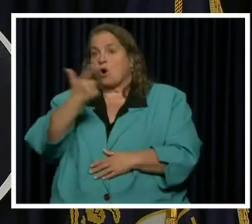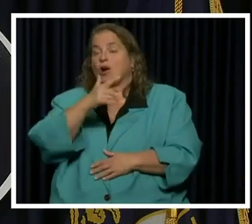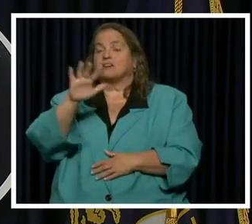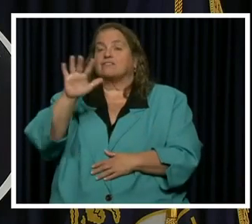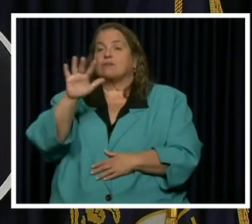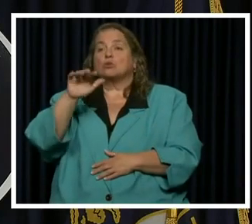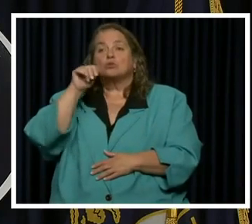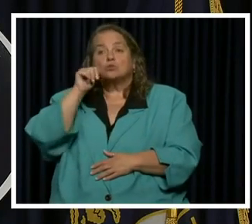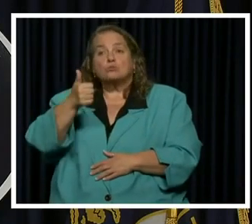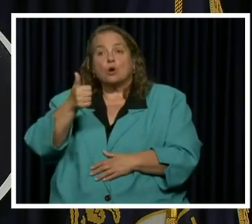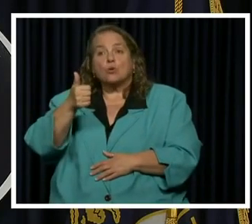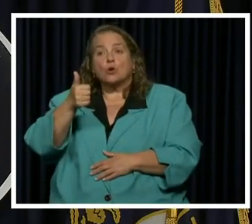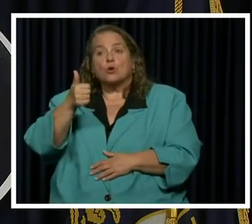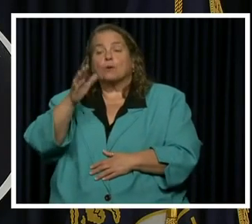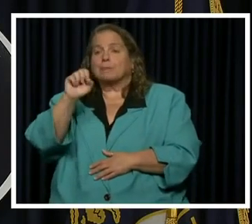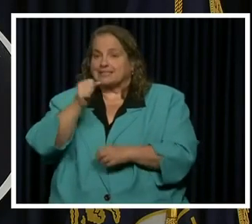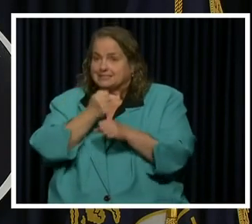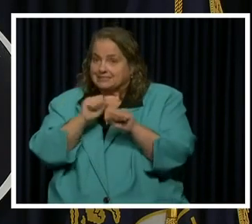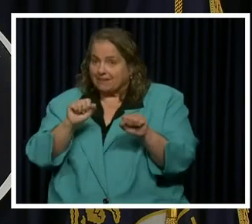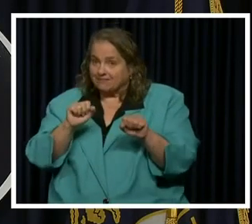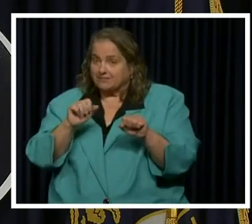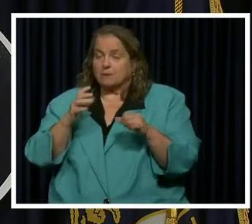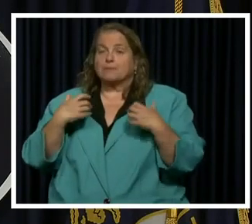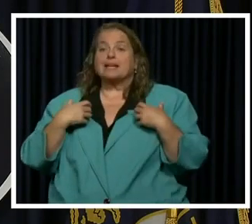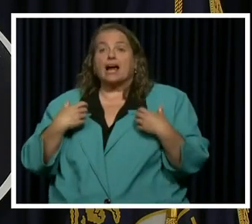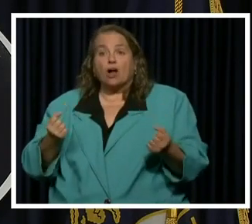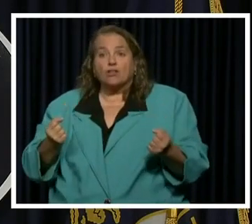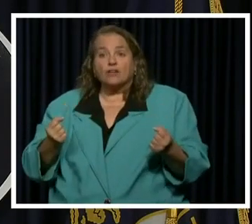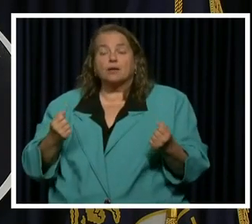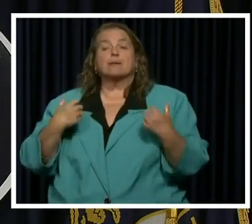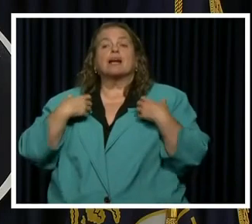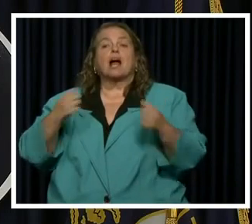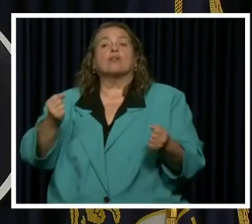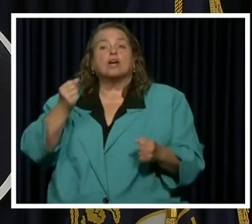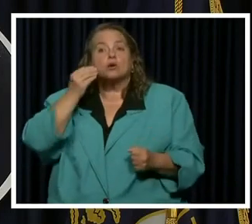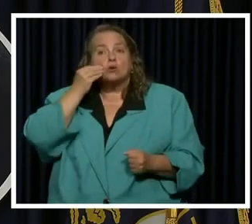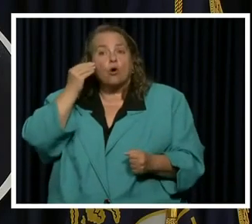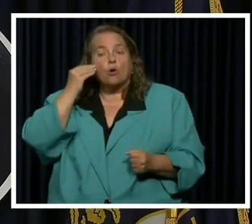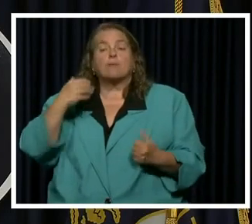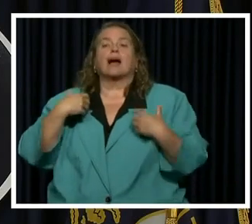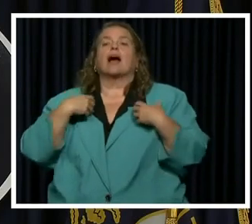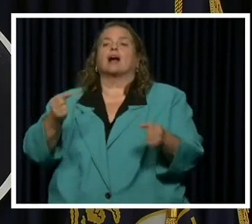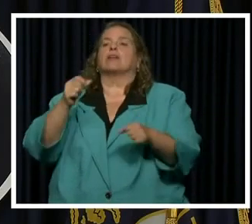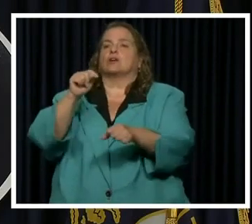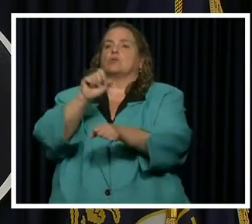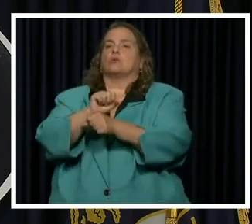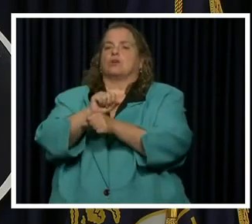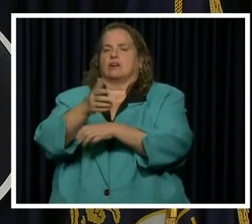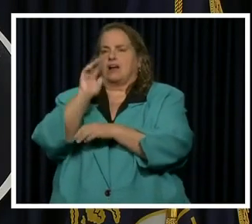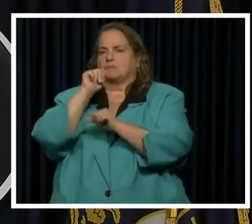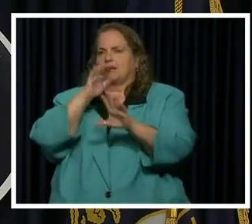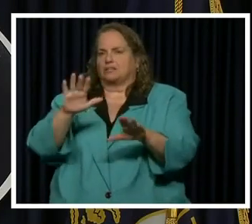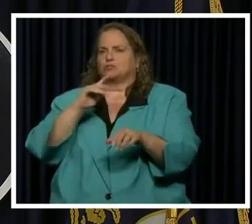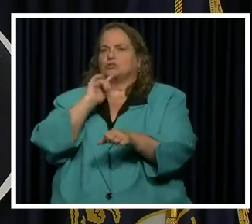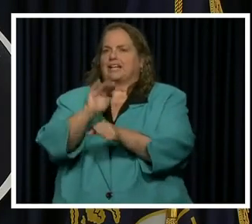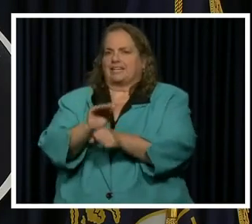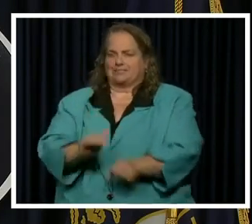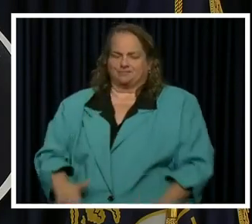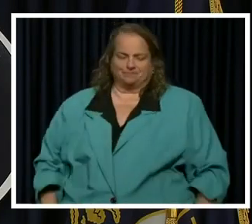five o'clock tomorrow. Be safe, be healthy, be healthy at home, be healthy at work. God bless. Good night.